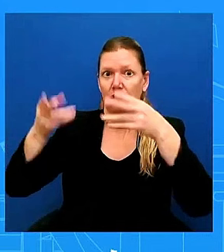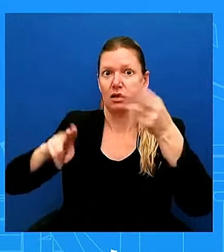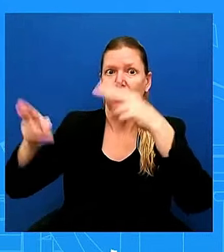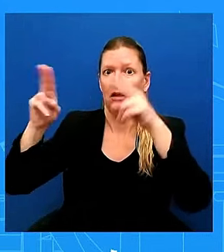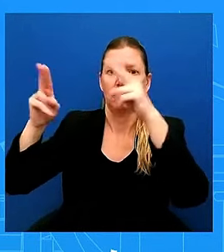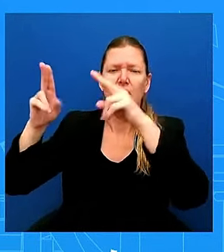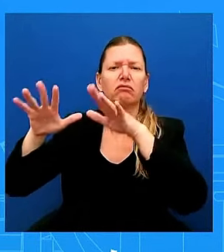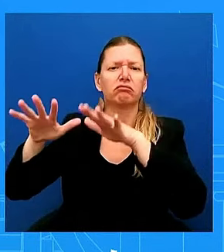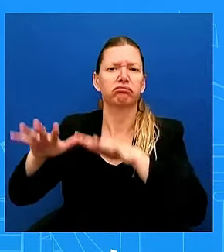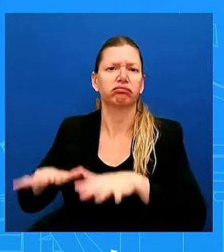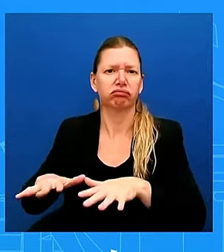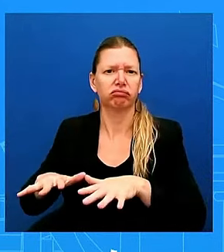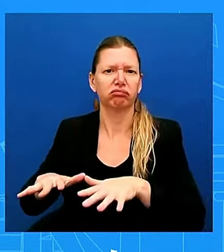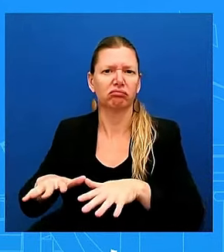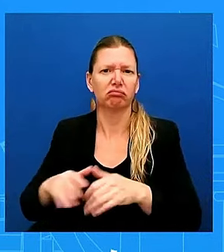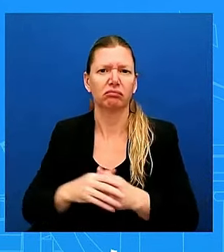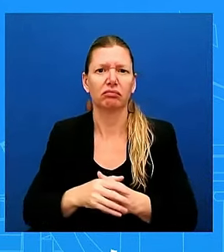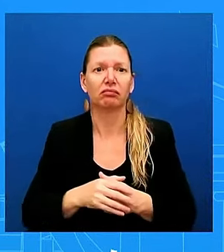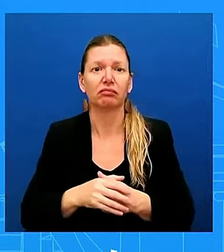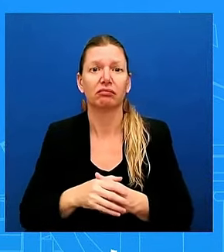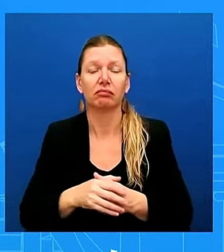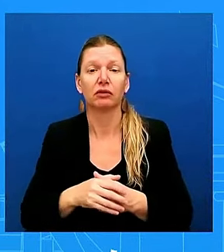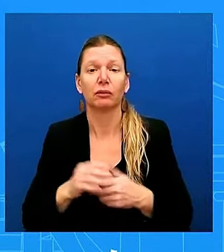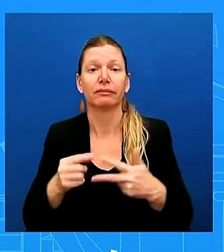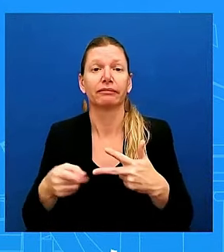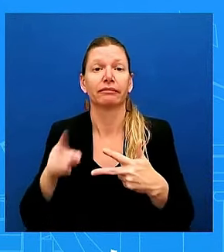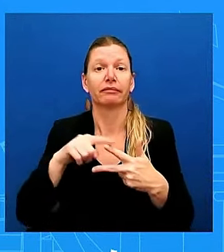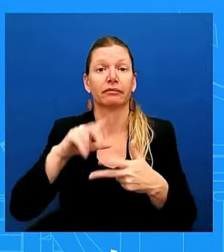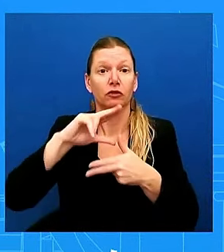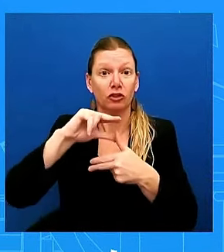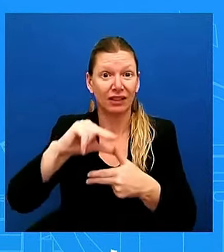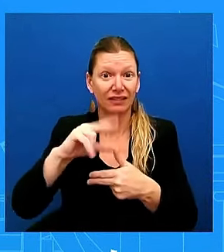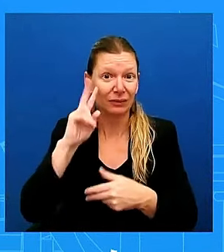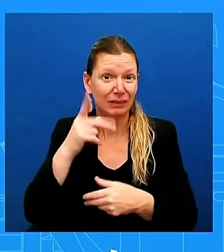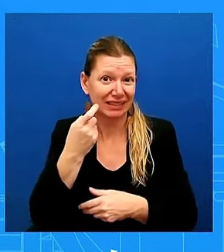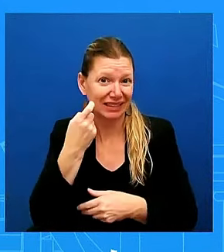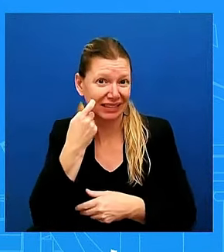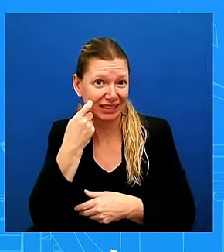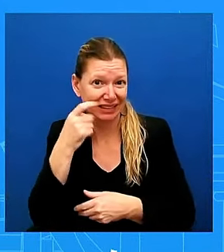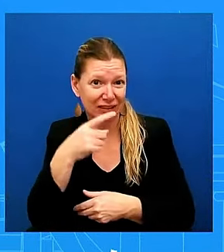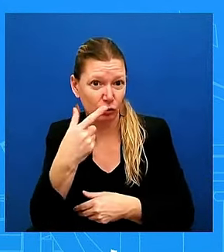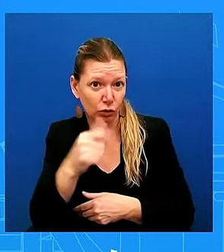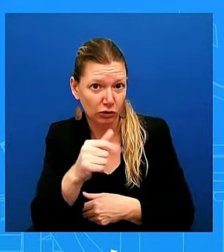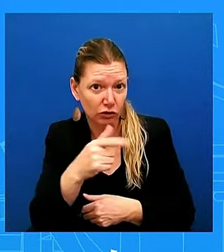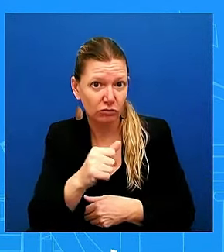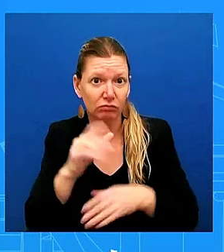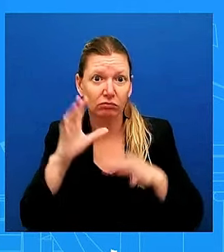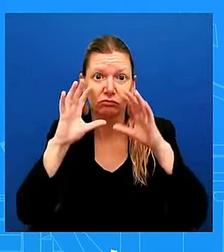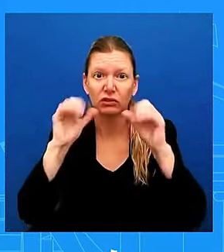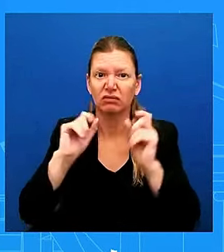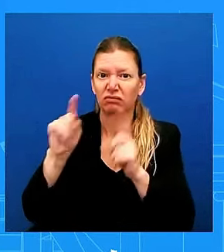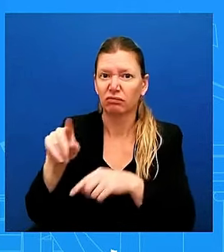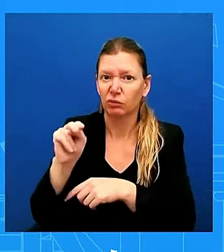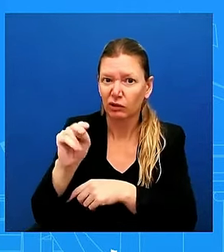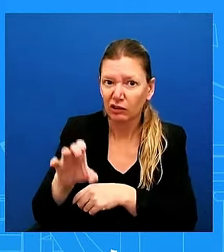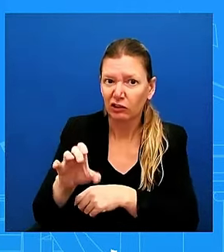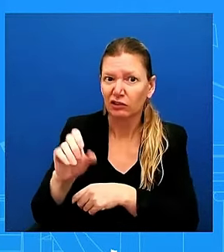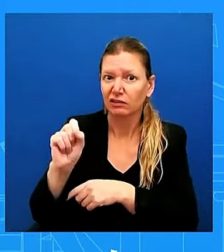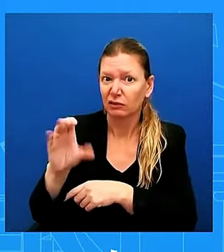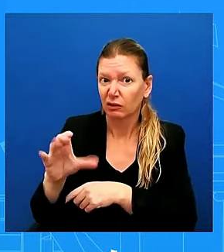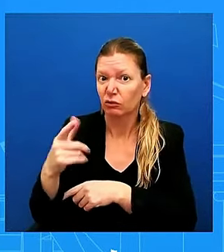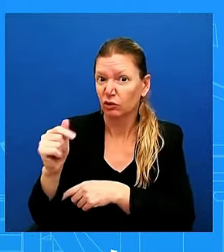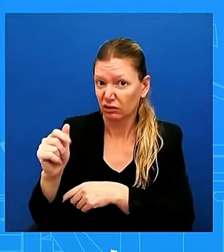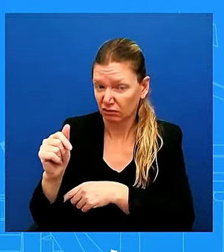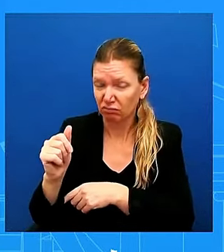uh, in Georgia, the president in North Carolina, South Carolina, Georgia himself, and also in North, uh, also in Florida, pardon me.